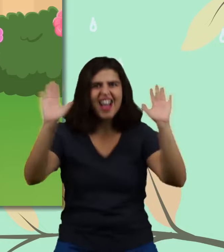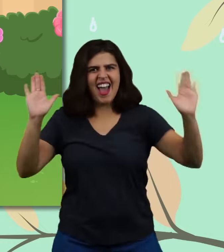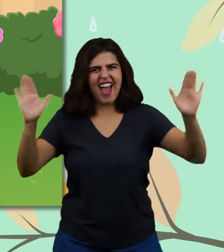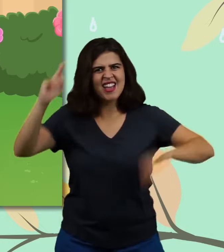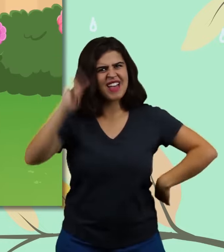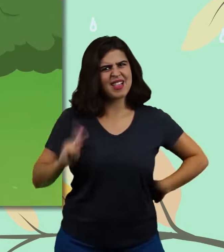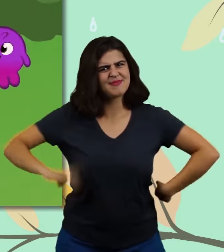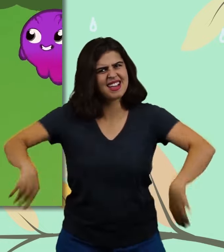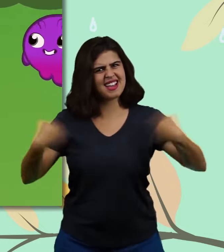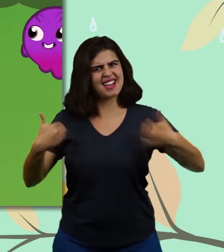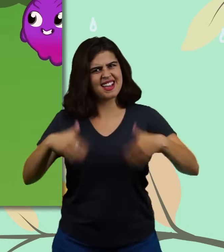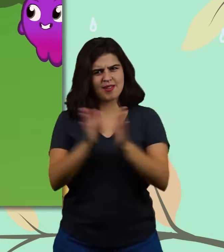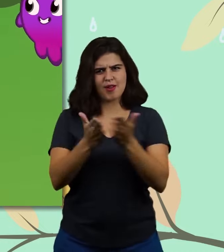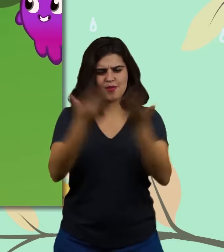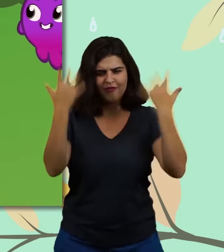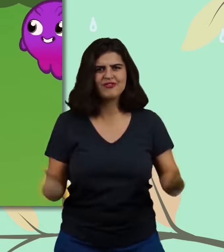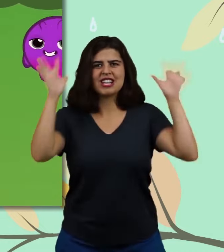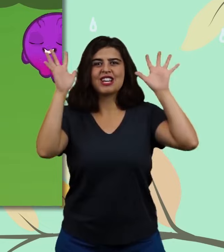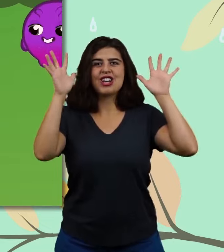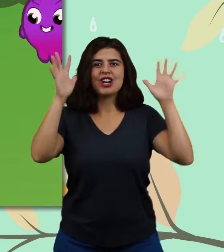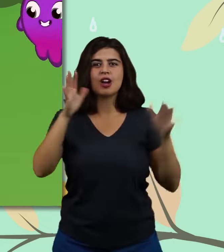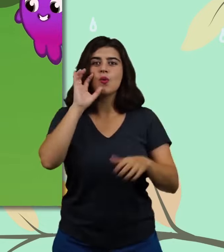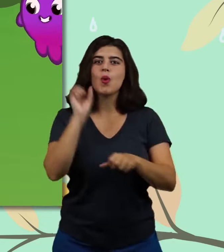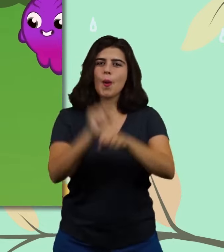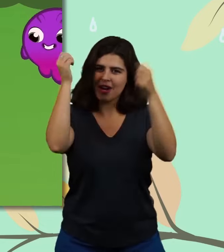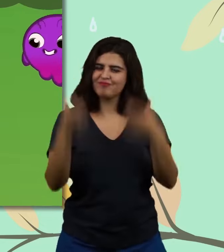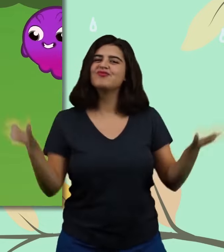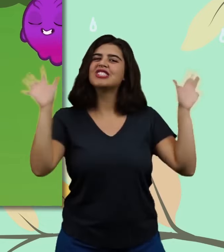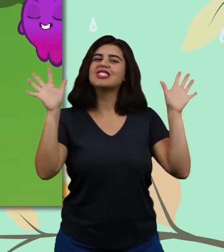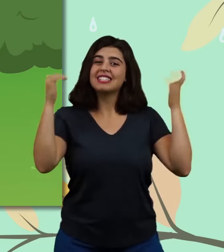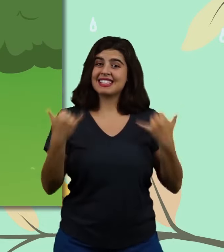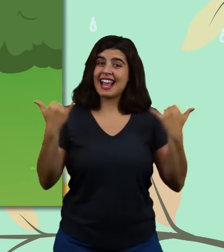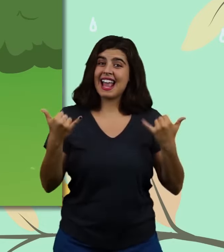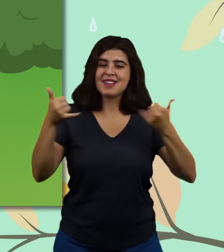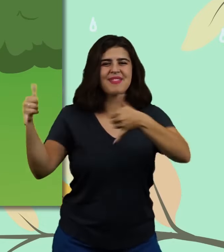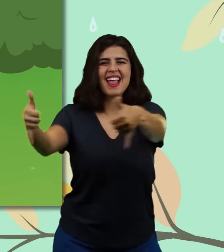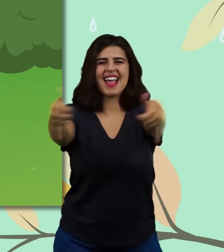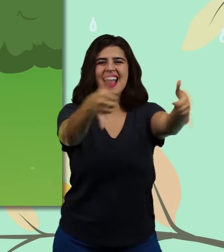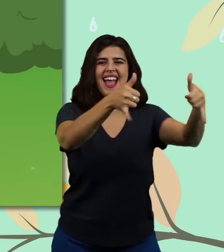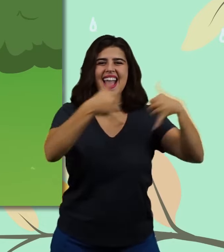It's fantastic, Phoebe. The album is full. Homework done. You can play now.